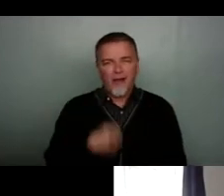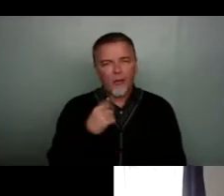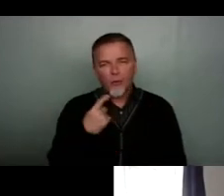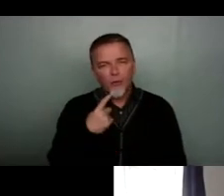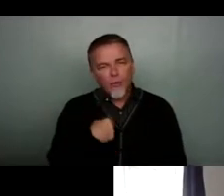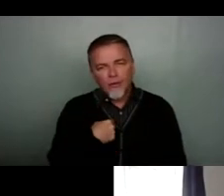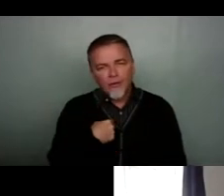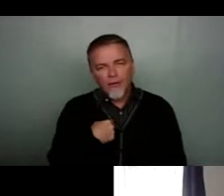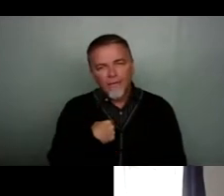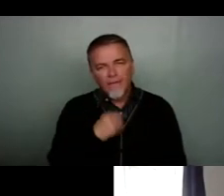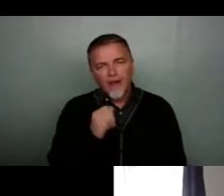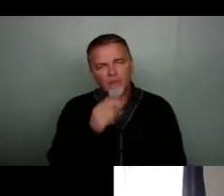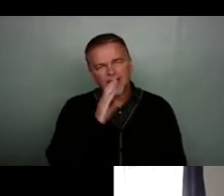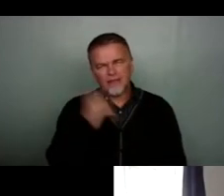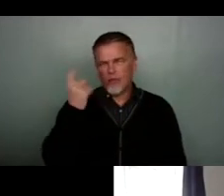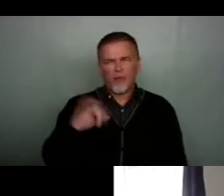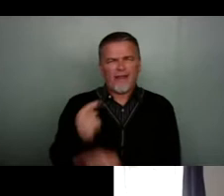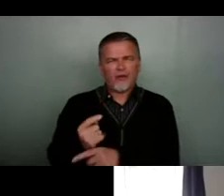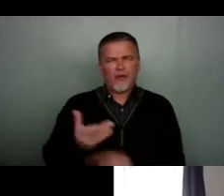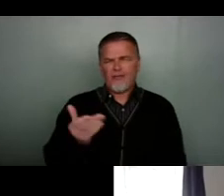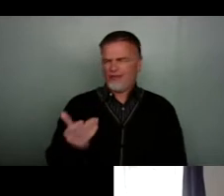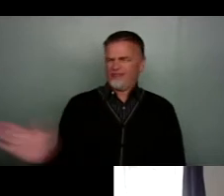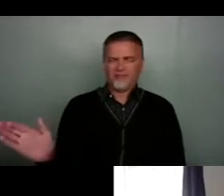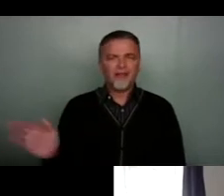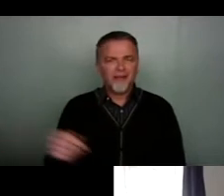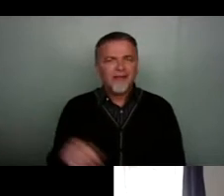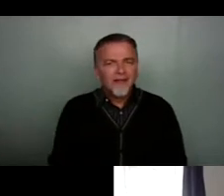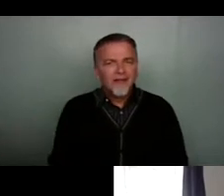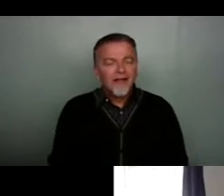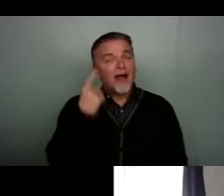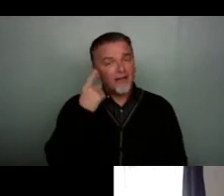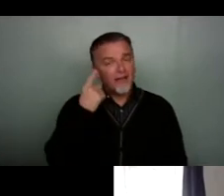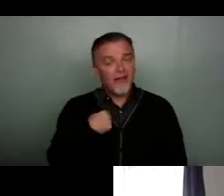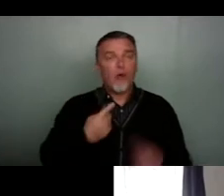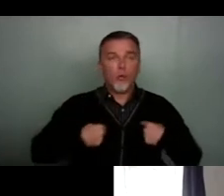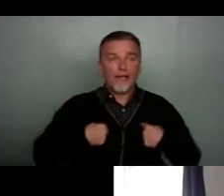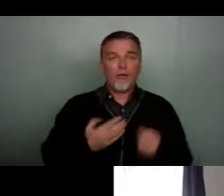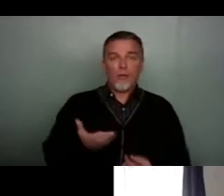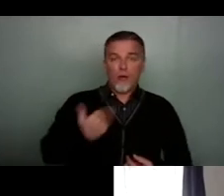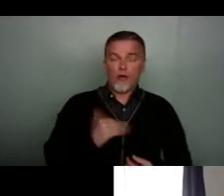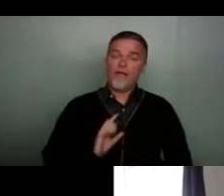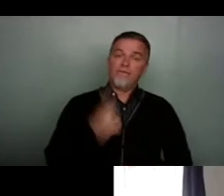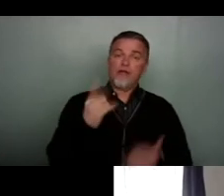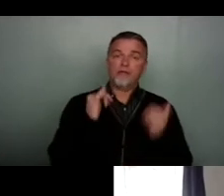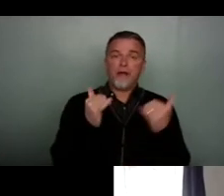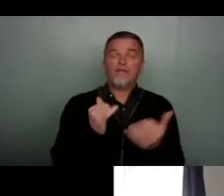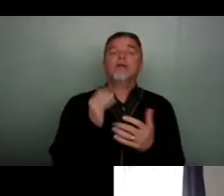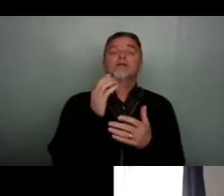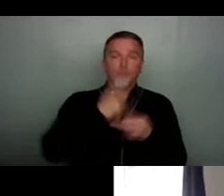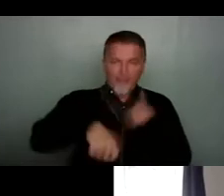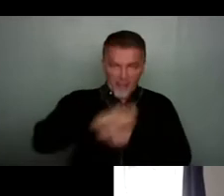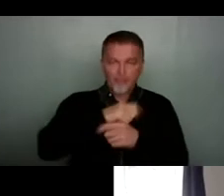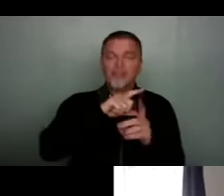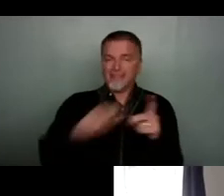seriously wondered what they were talking about is it. And I think we were the first Carnival to go digital this year.